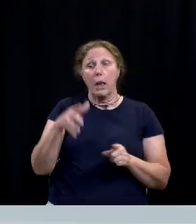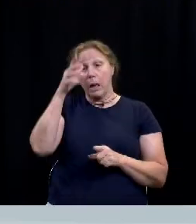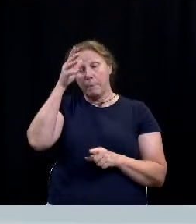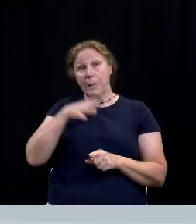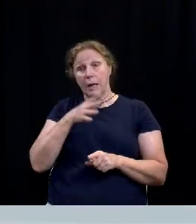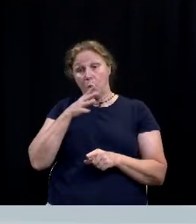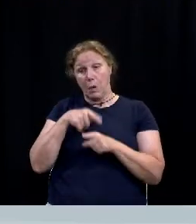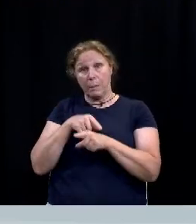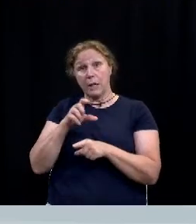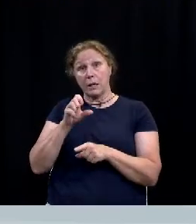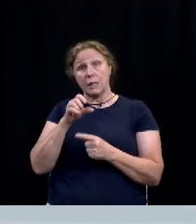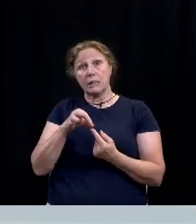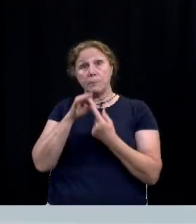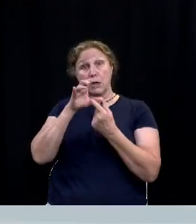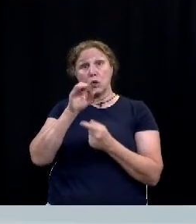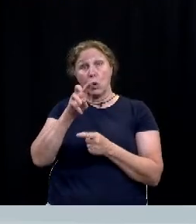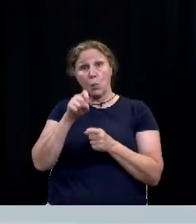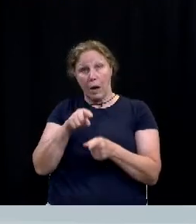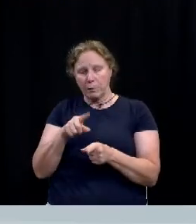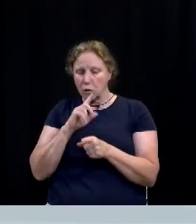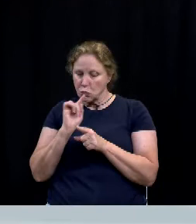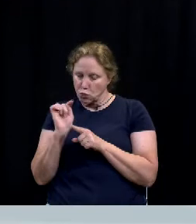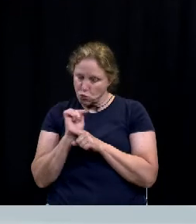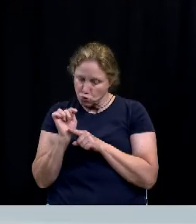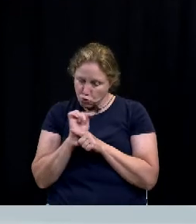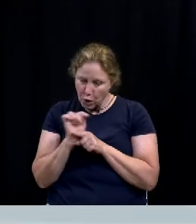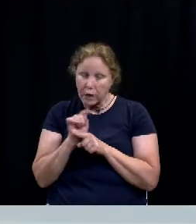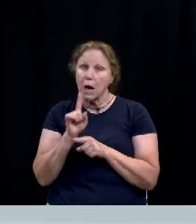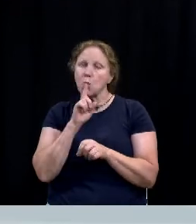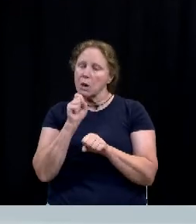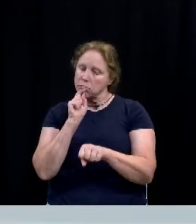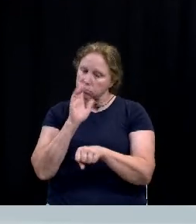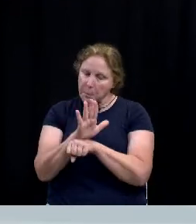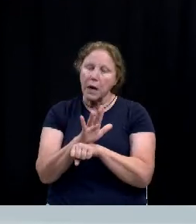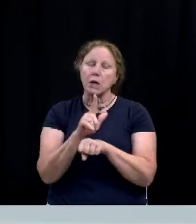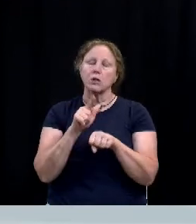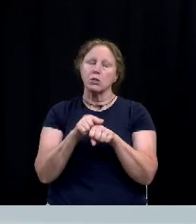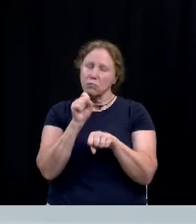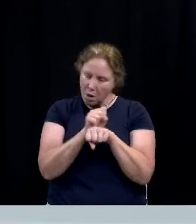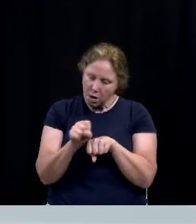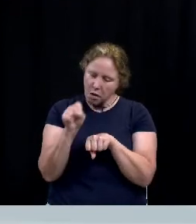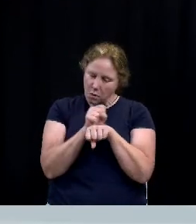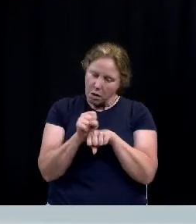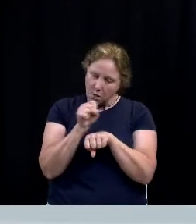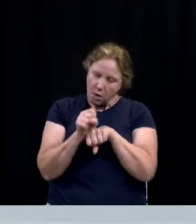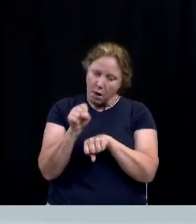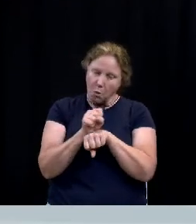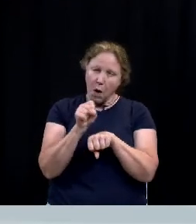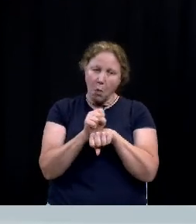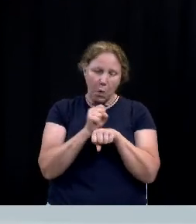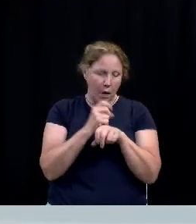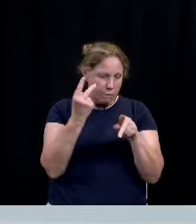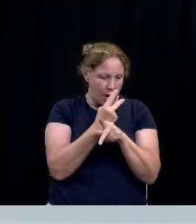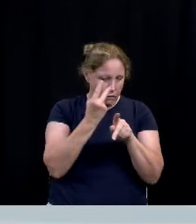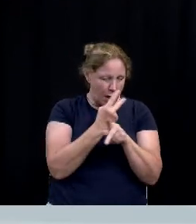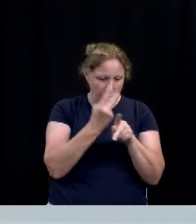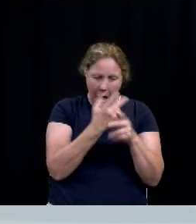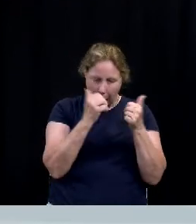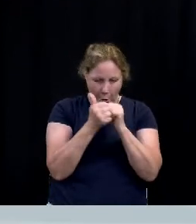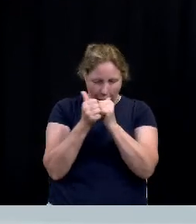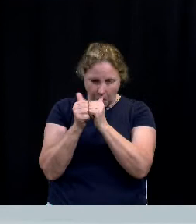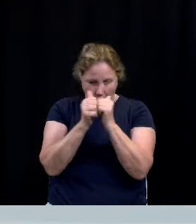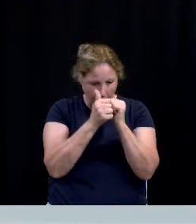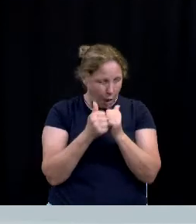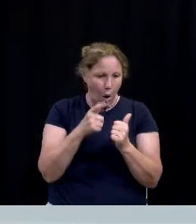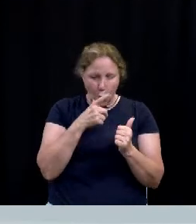crimes unit are very well trained and truly dedicated working tirelessly to solve these cases to